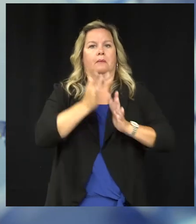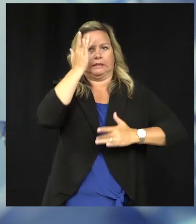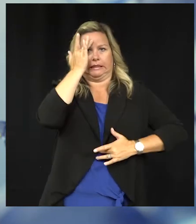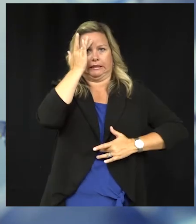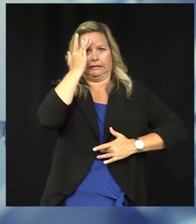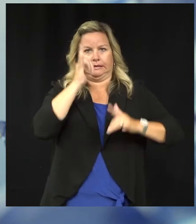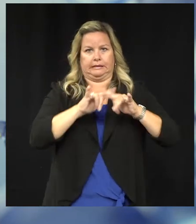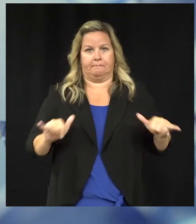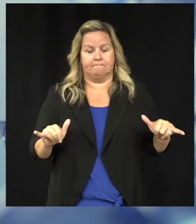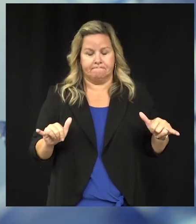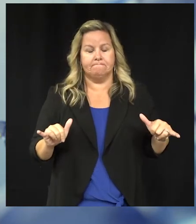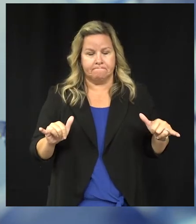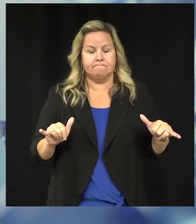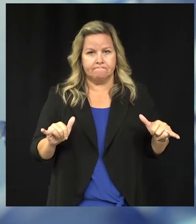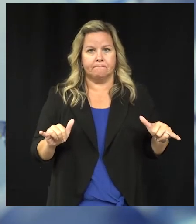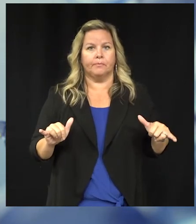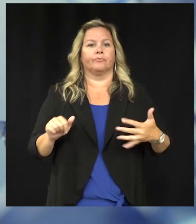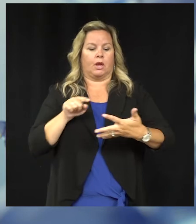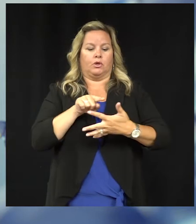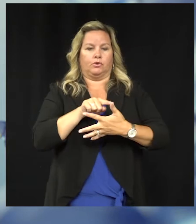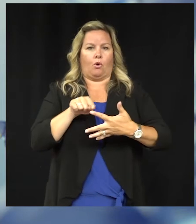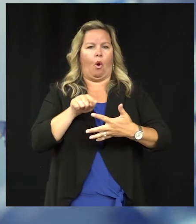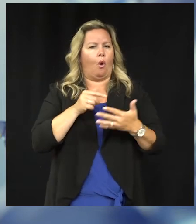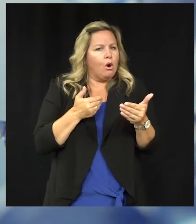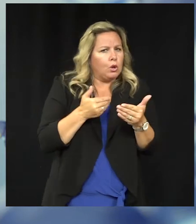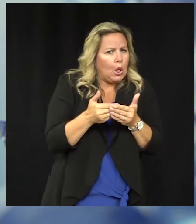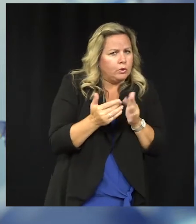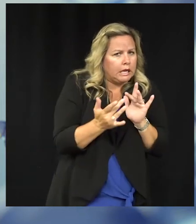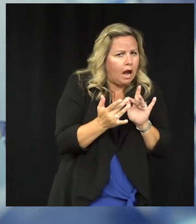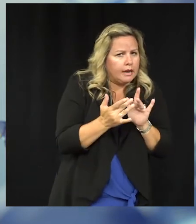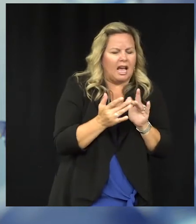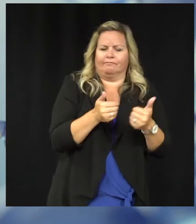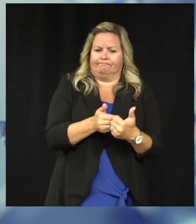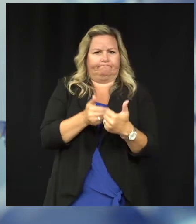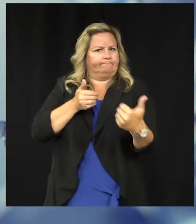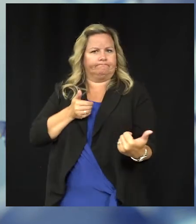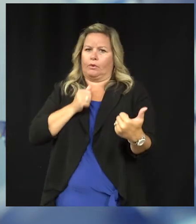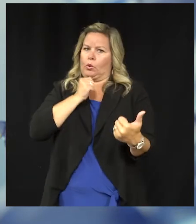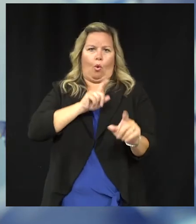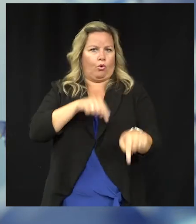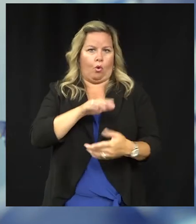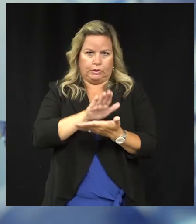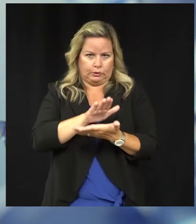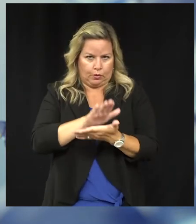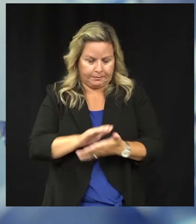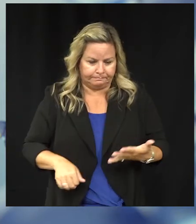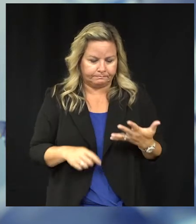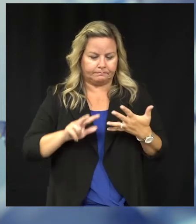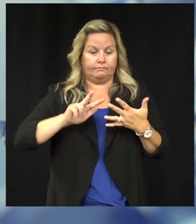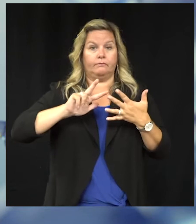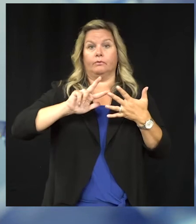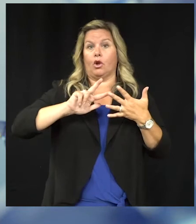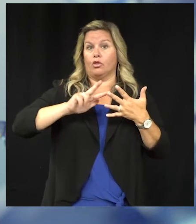that case. So we want to make sure that those close contacts in the house stay away from school. The third